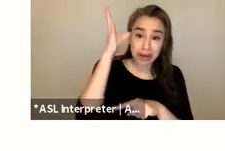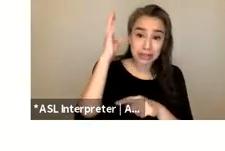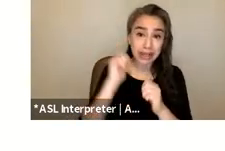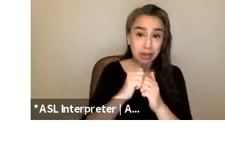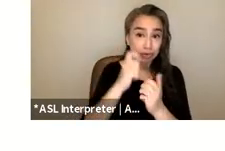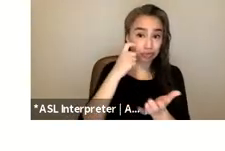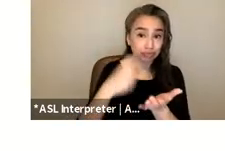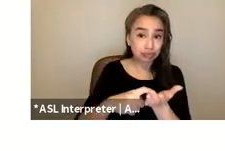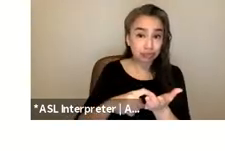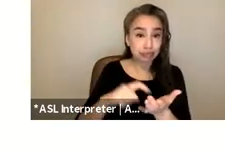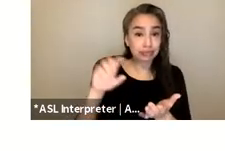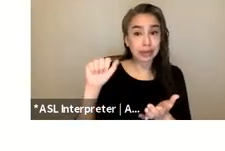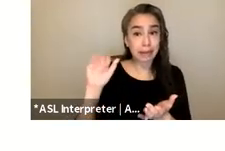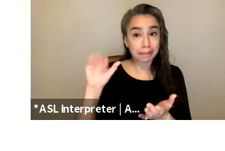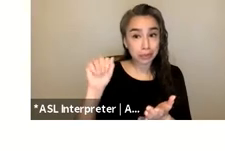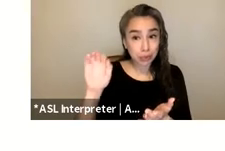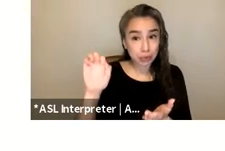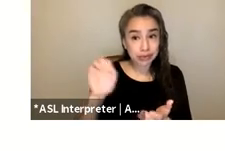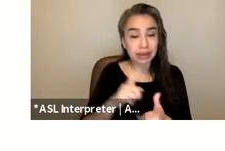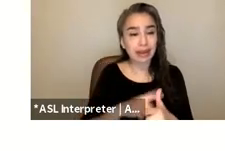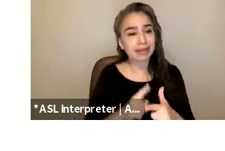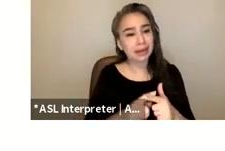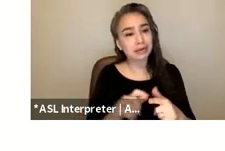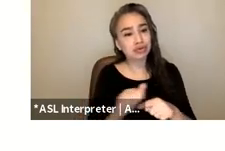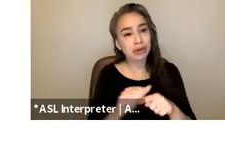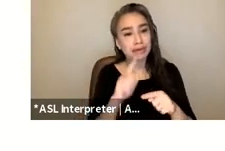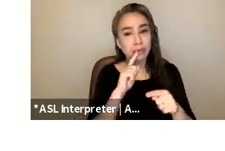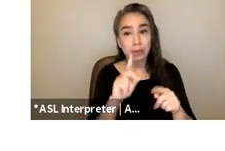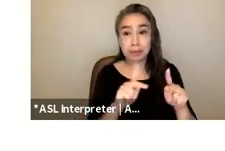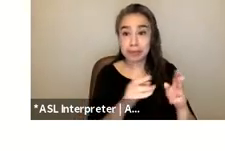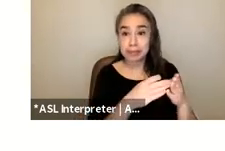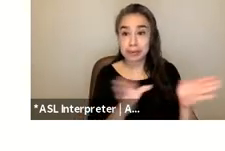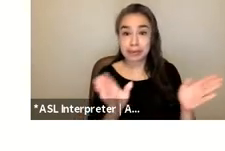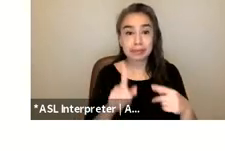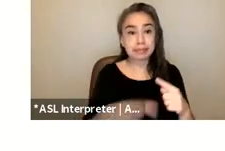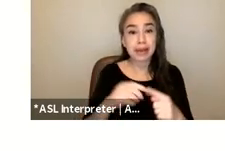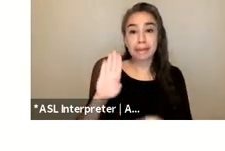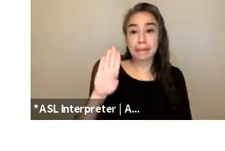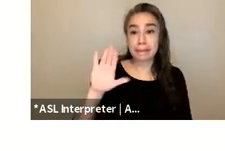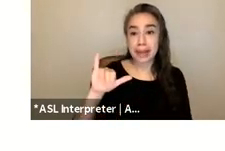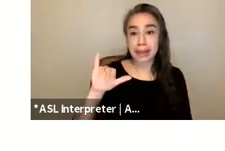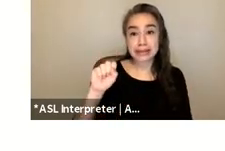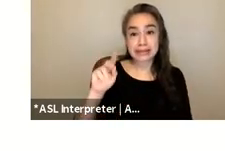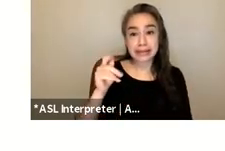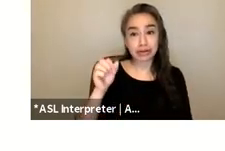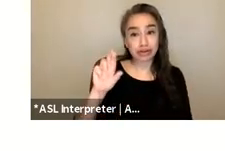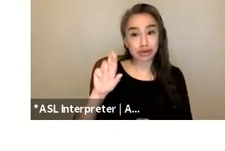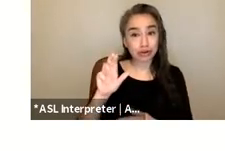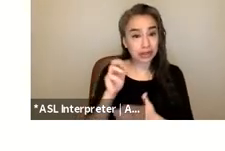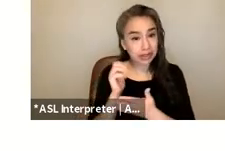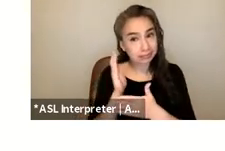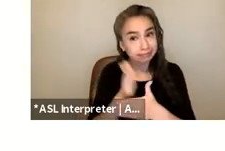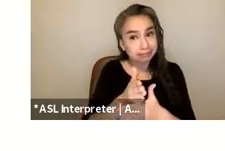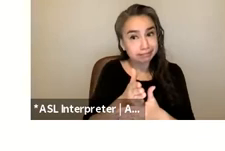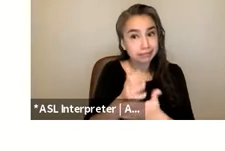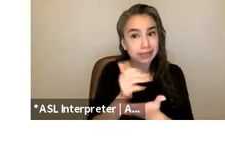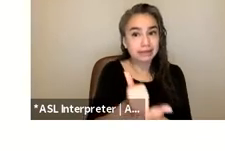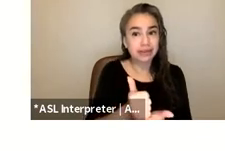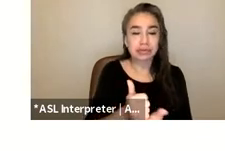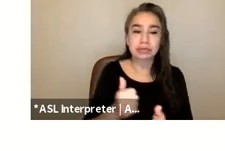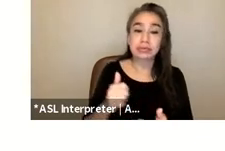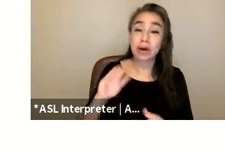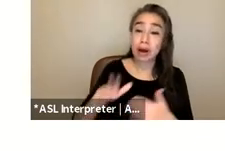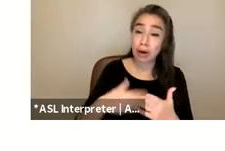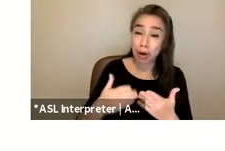um for the public about bystander intervention and many of these things like i said sprung out of like the late 70s and a really